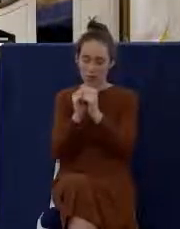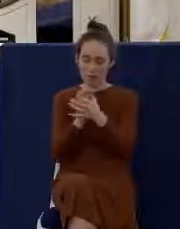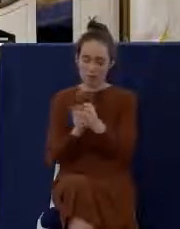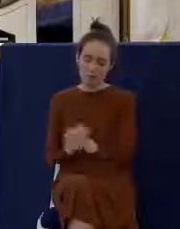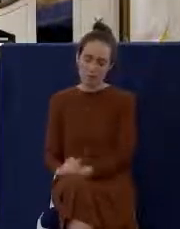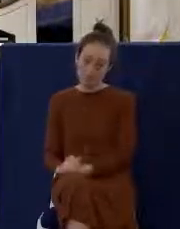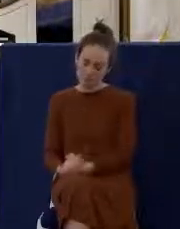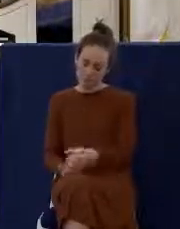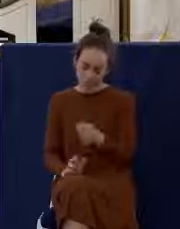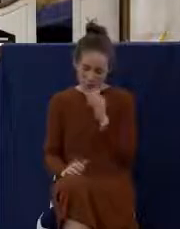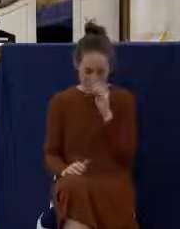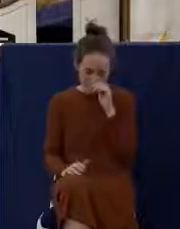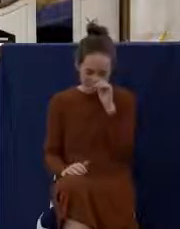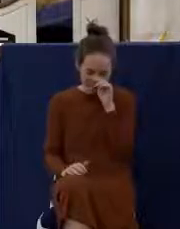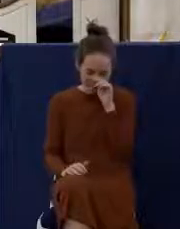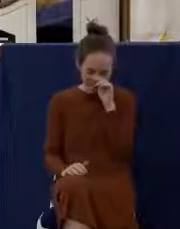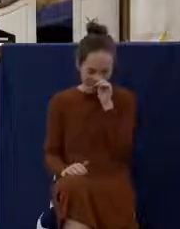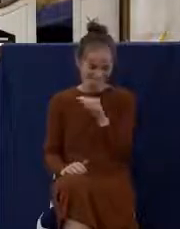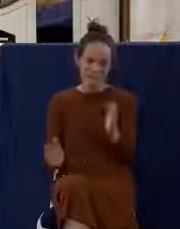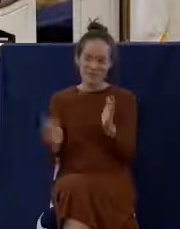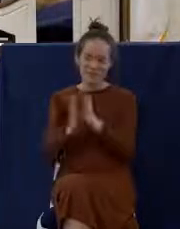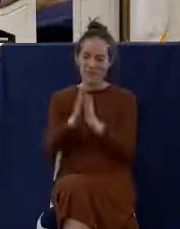celebrate the Lord's Supper together.